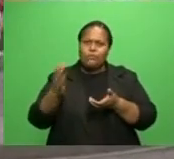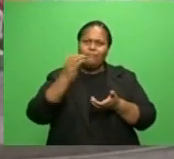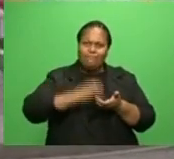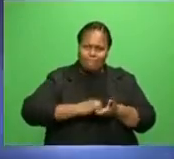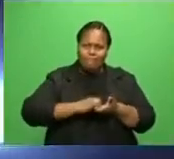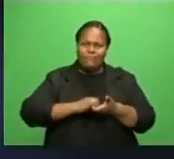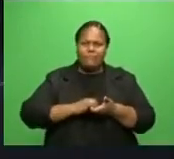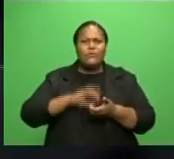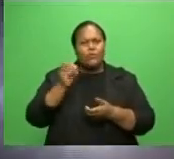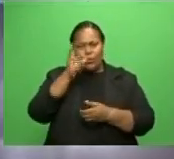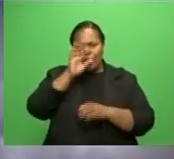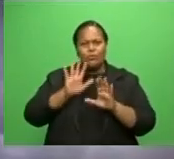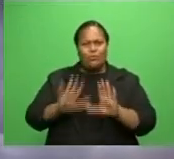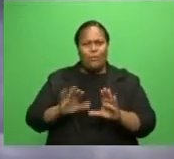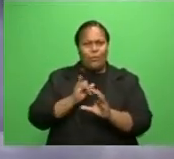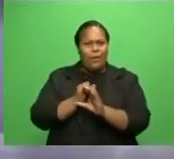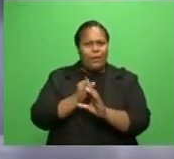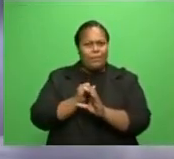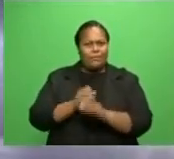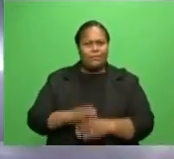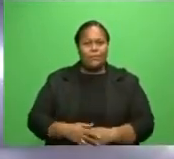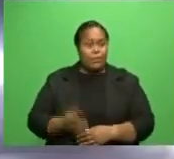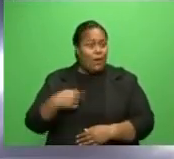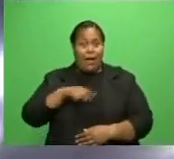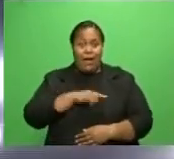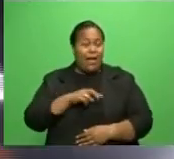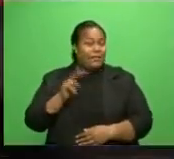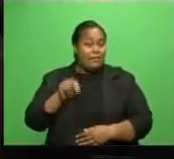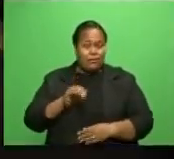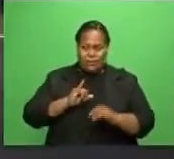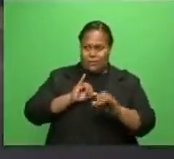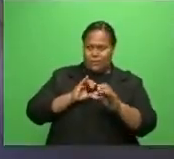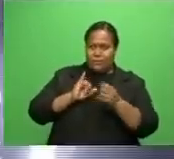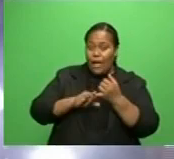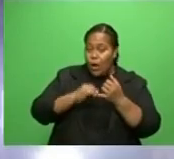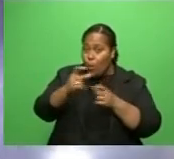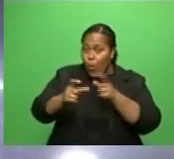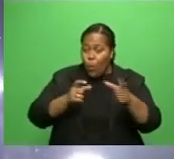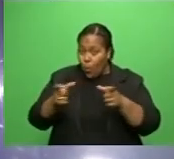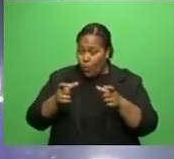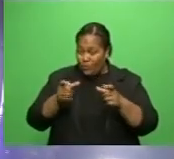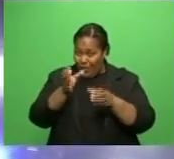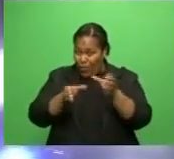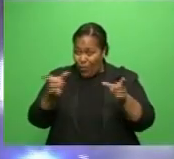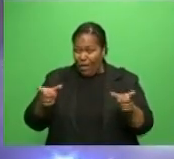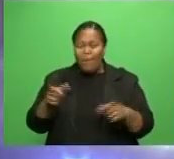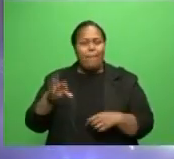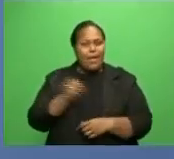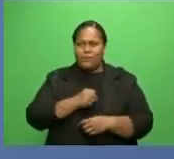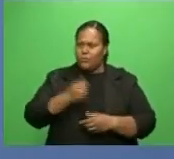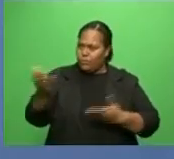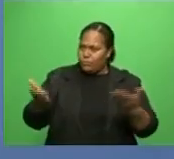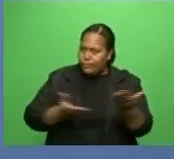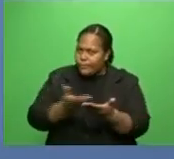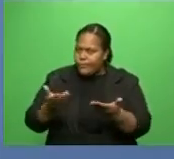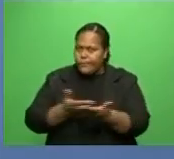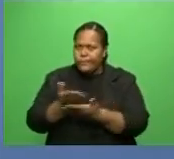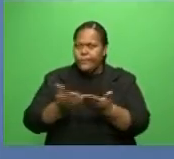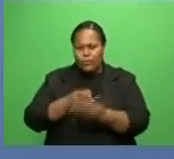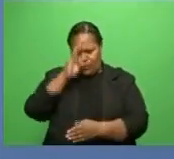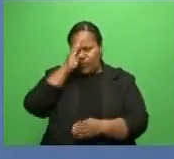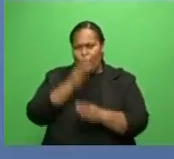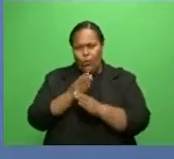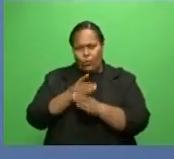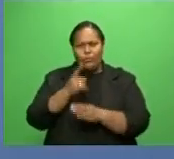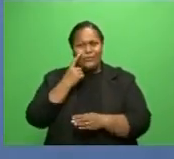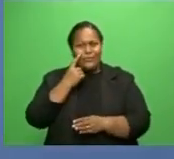Coordination of consultation with stakeholders is another one, okay, and we hope to see more of this as such